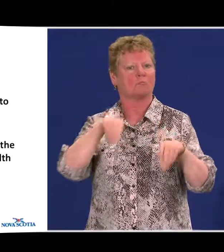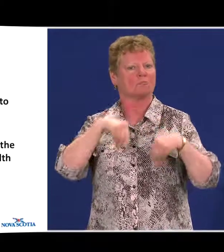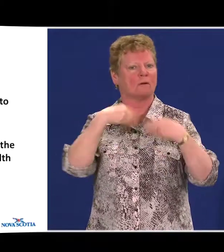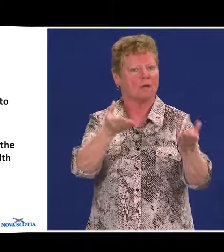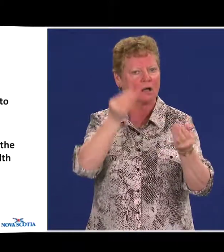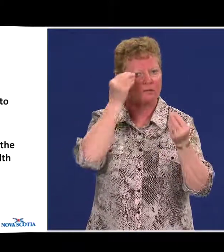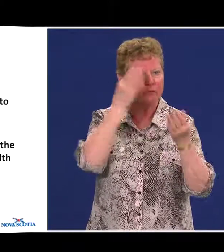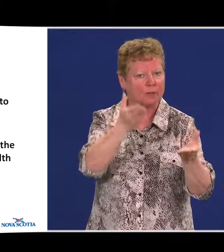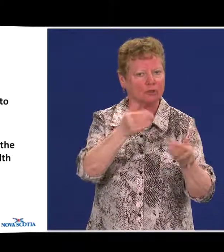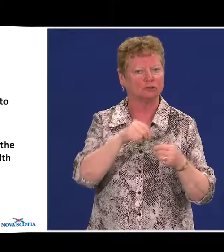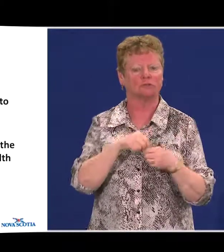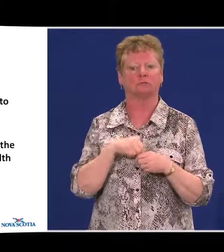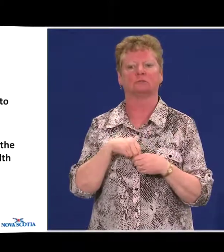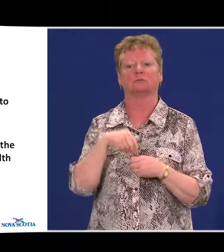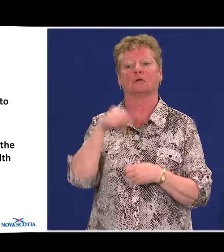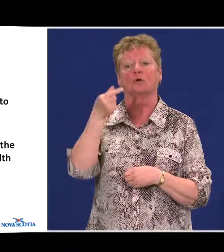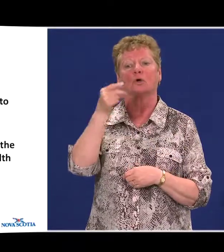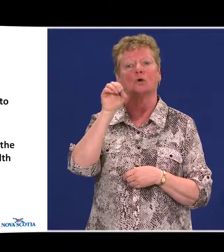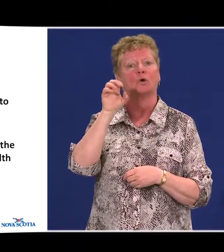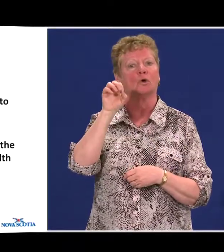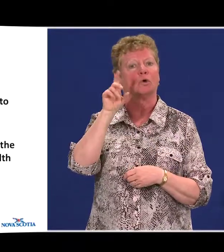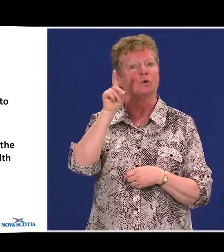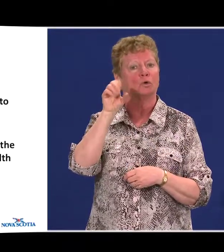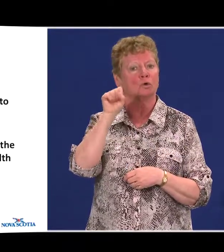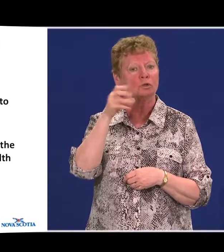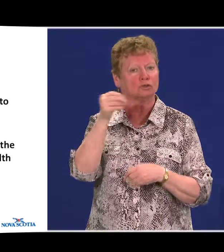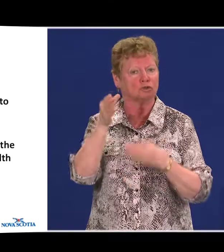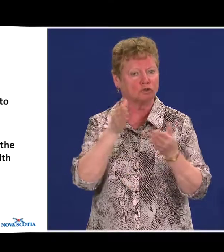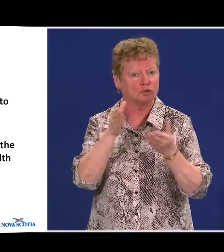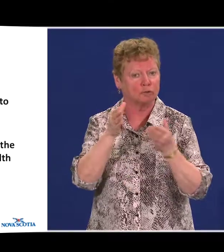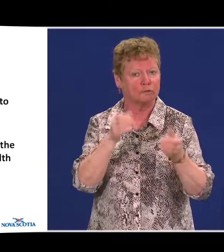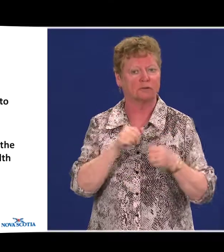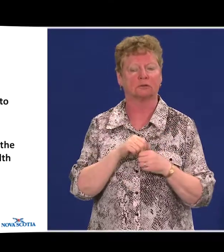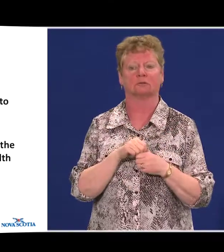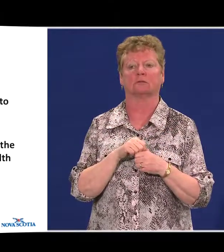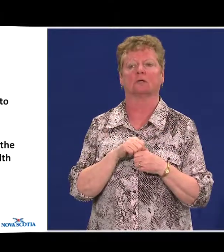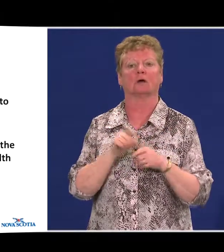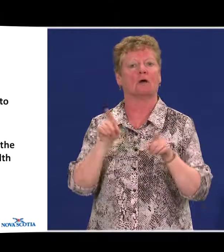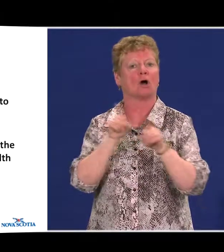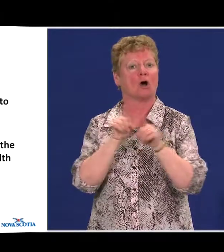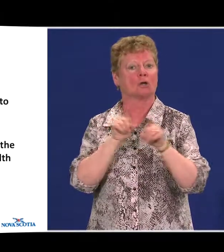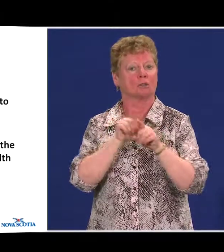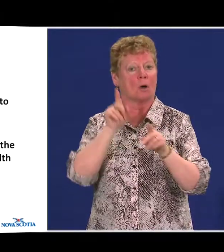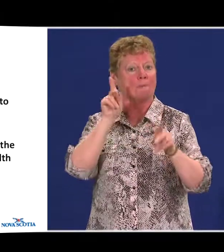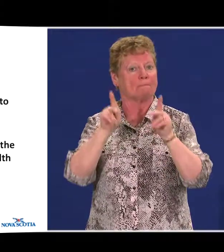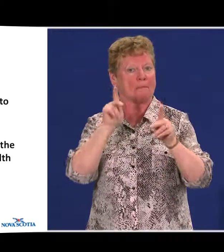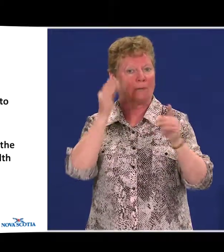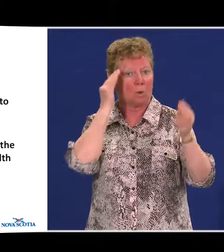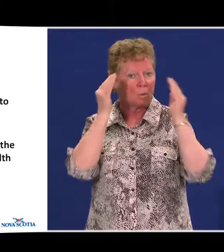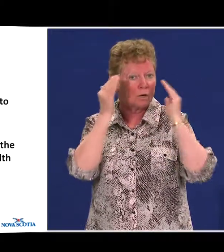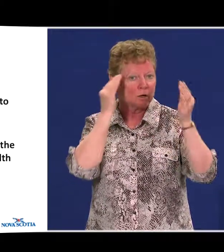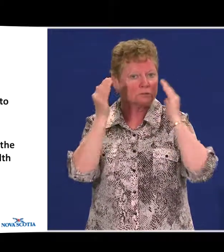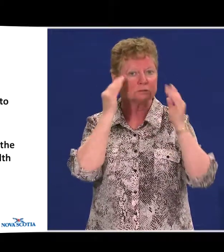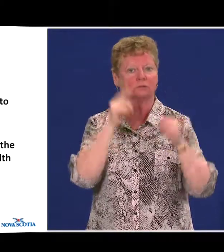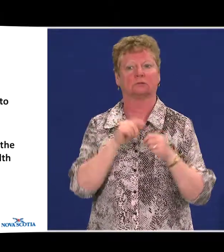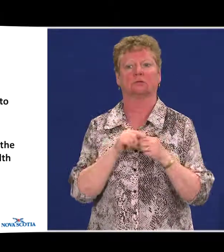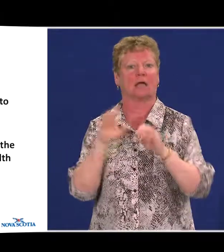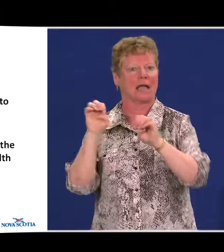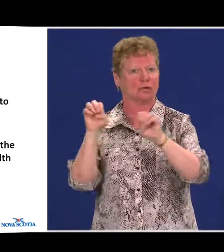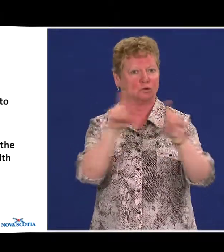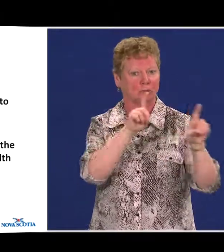goods or services to the public, including public education and health care services.